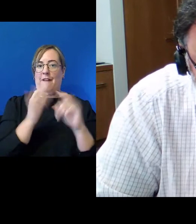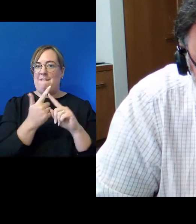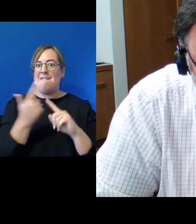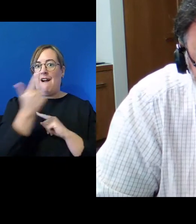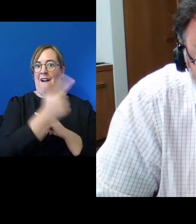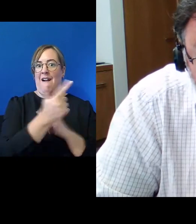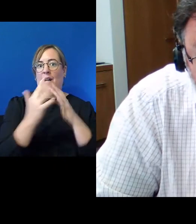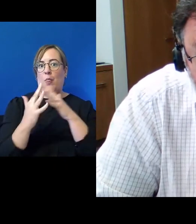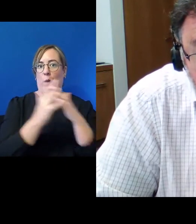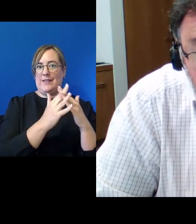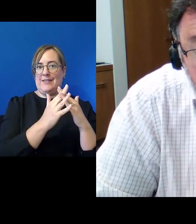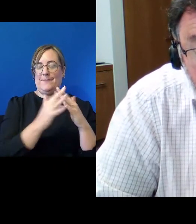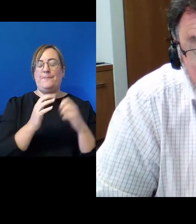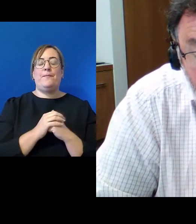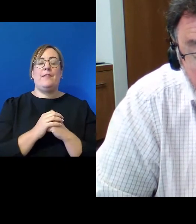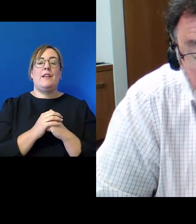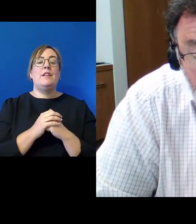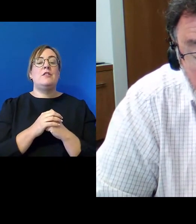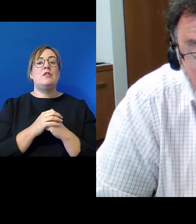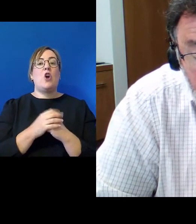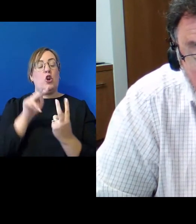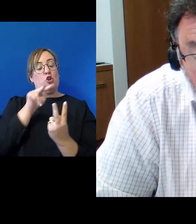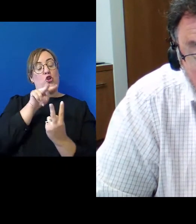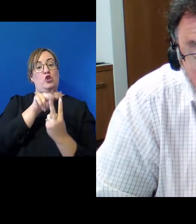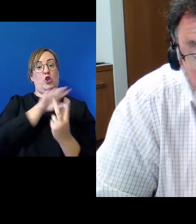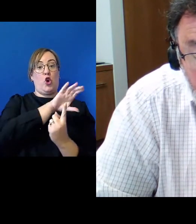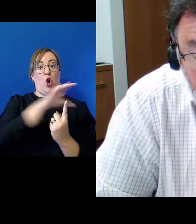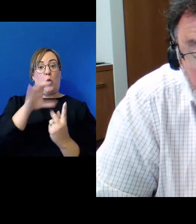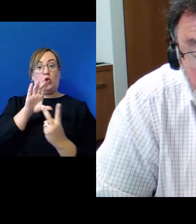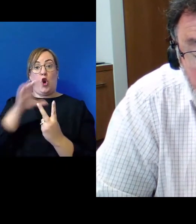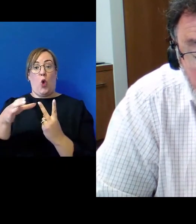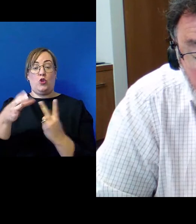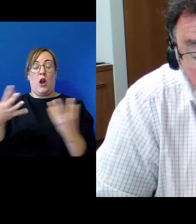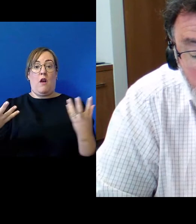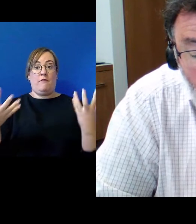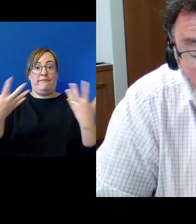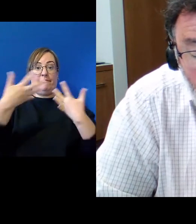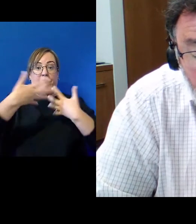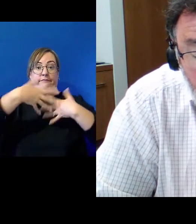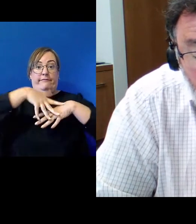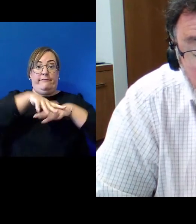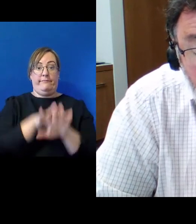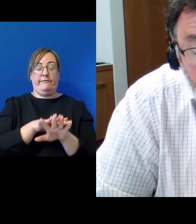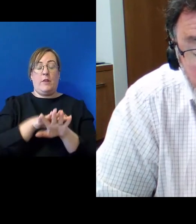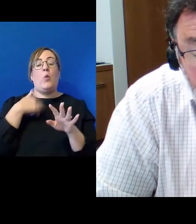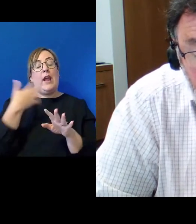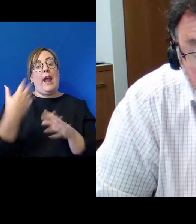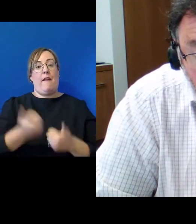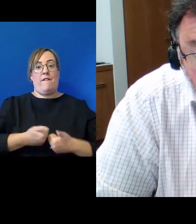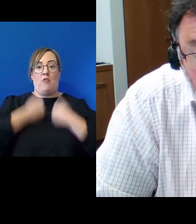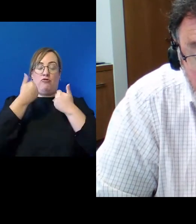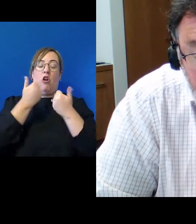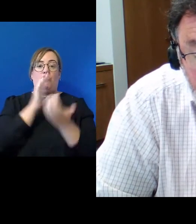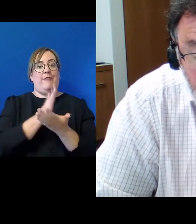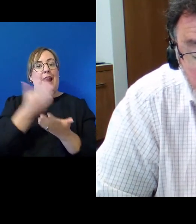Bicultural fusion gives our vibrant multicultural reality a solid core with enough gravity to